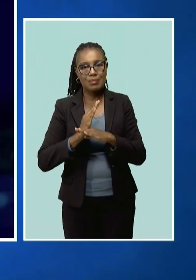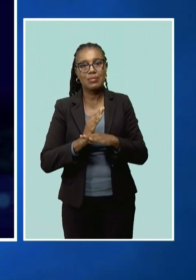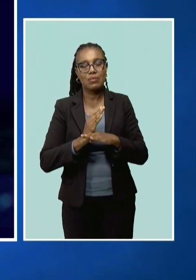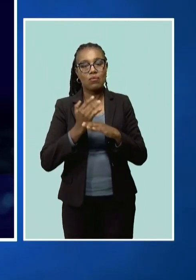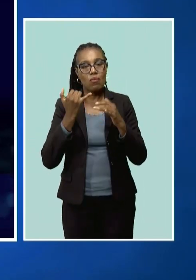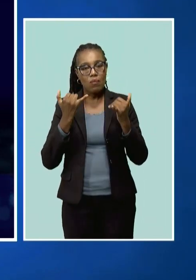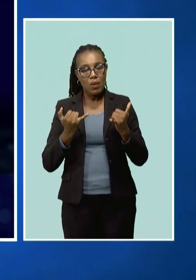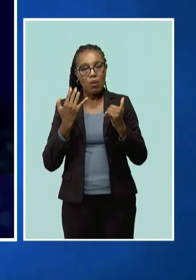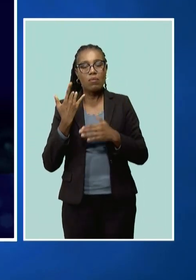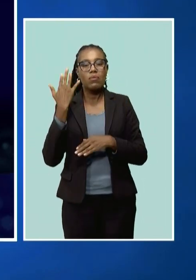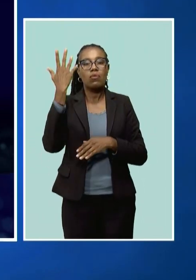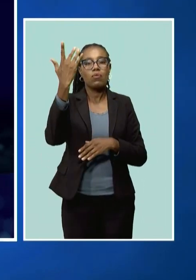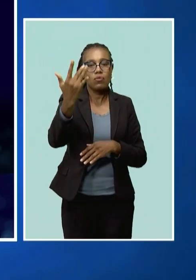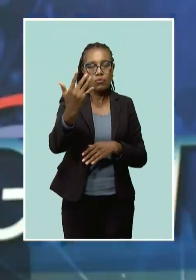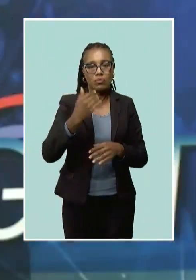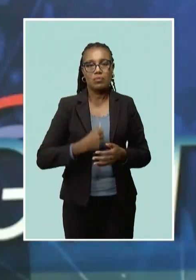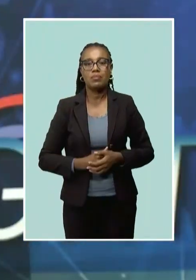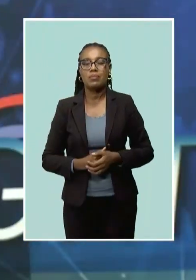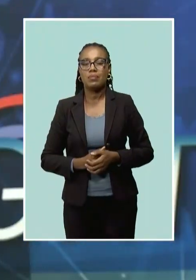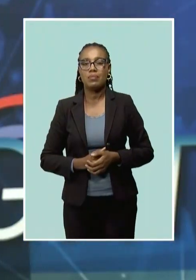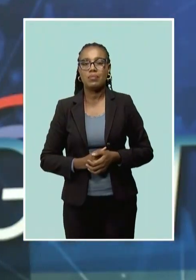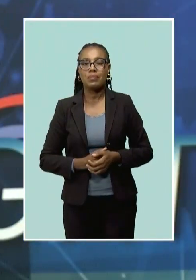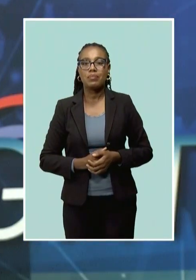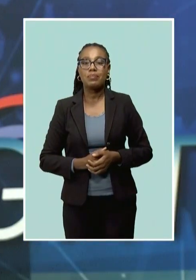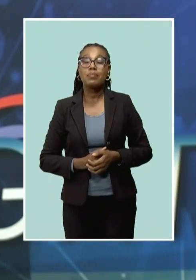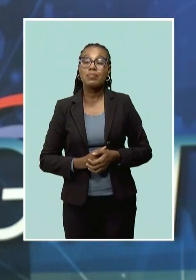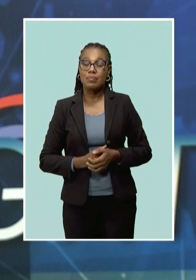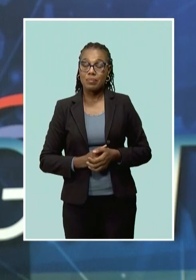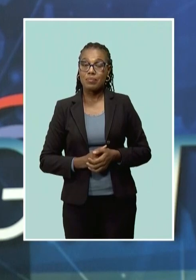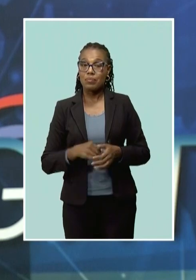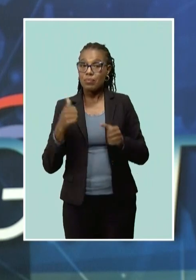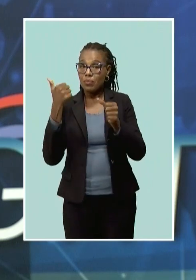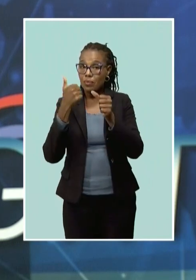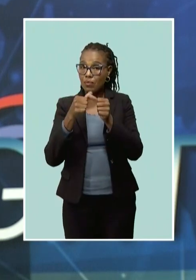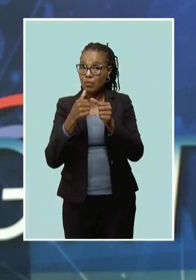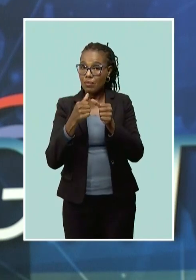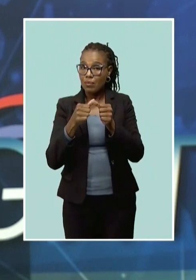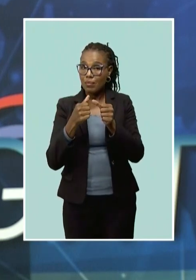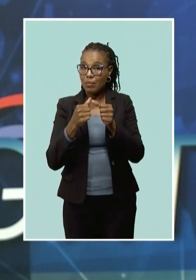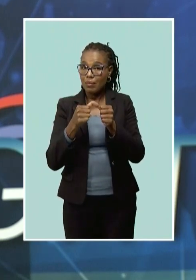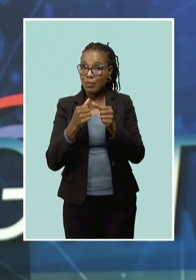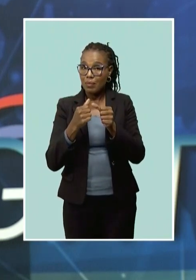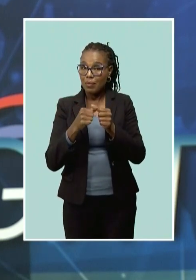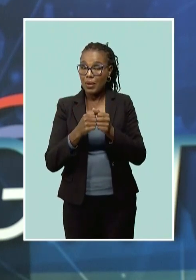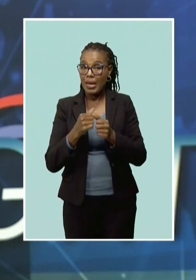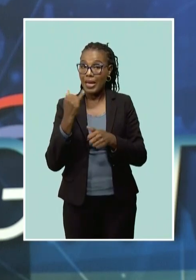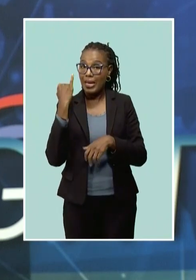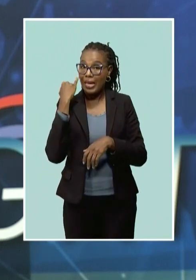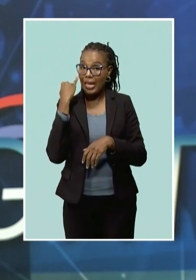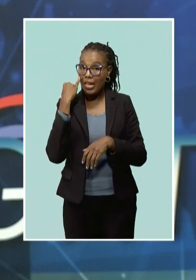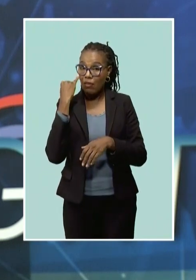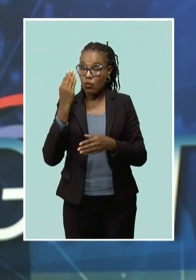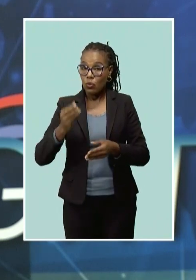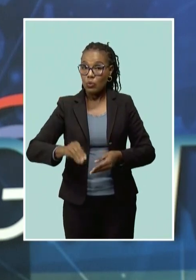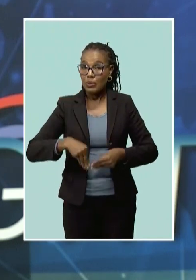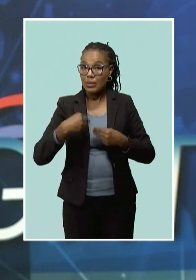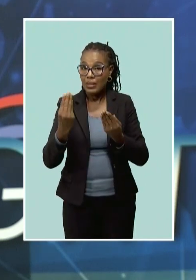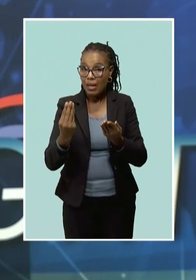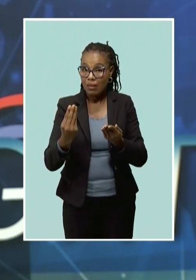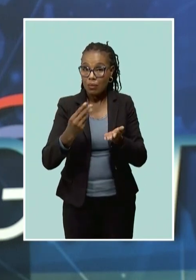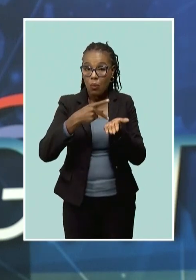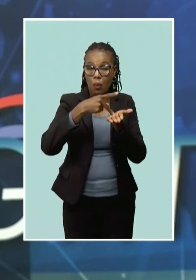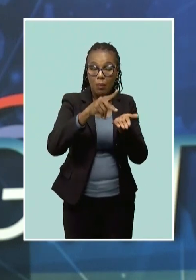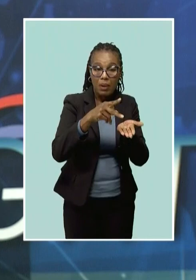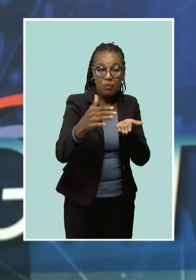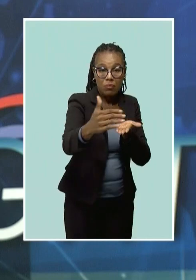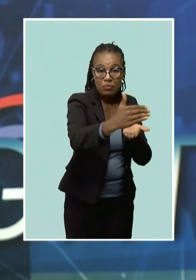and future generations. Well, you are reminded that there is a penalty for selling, purchasing or